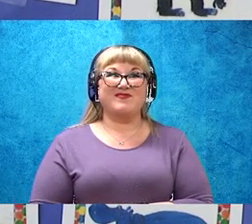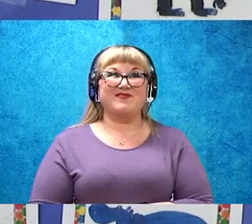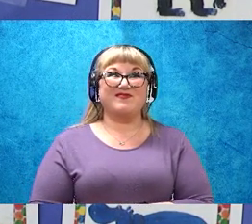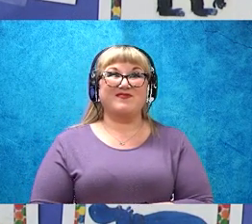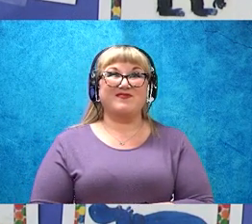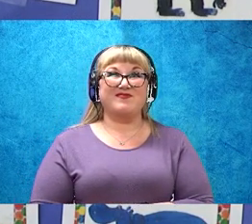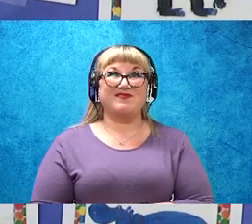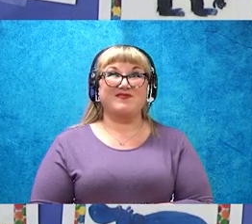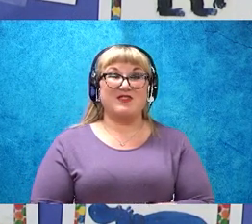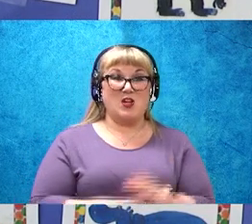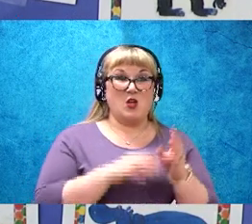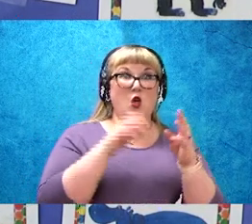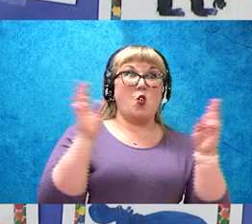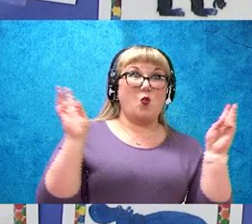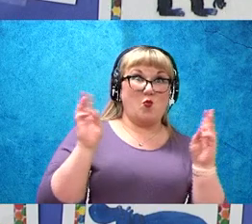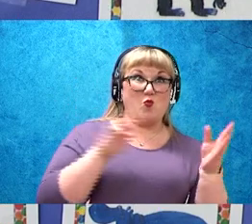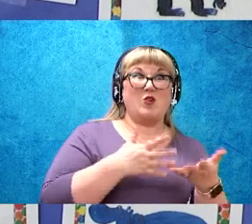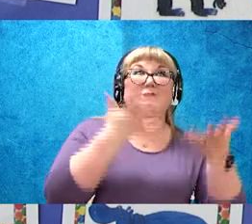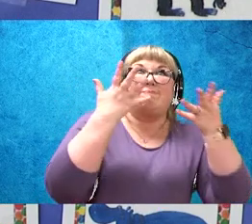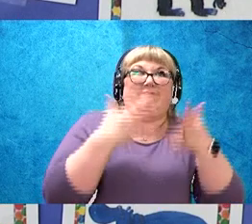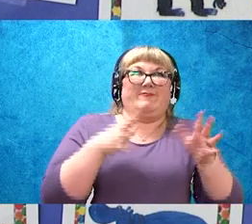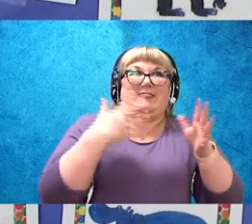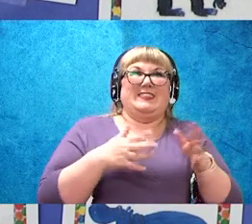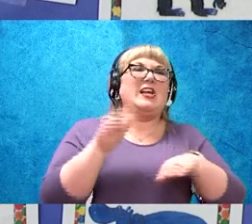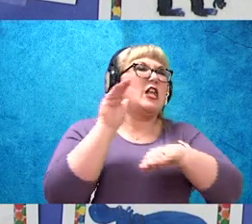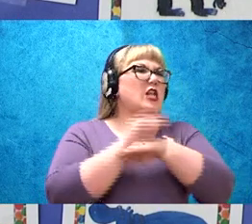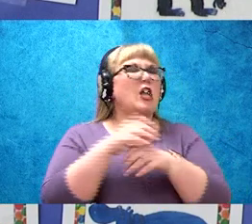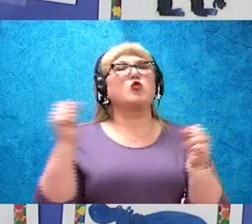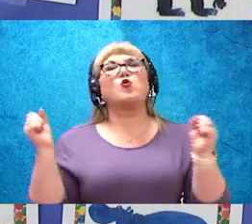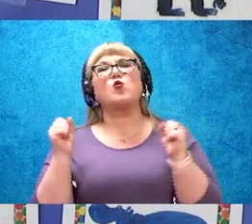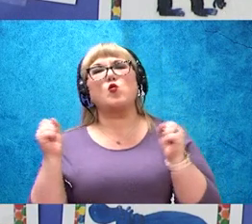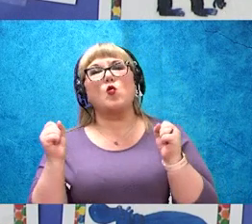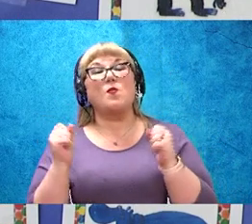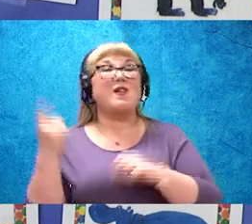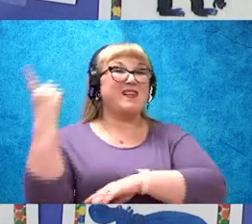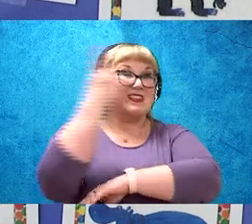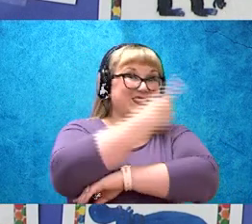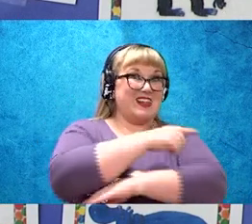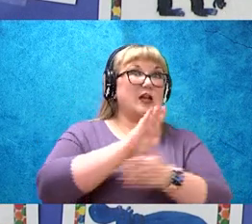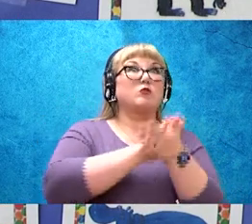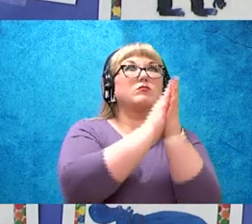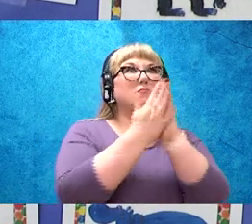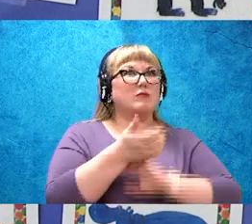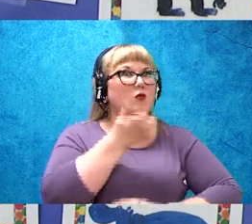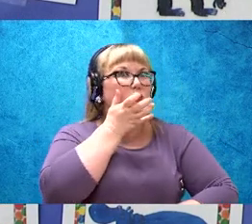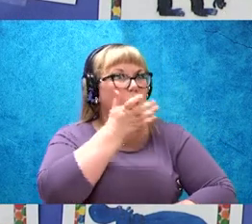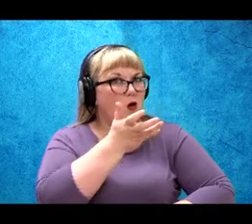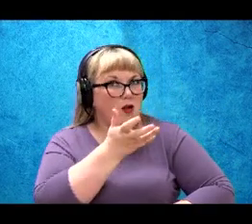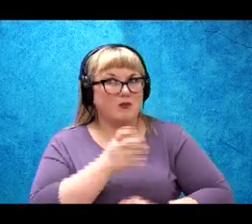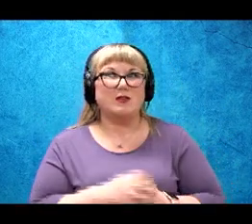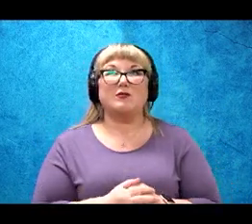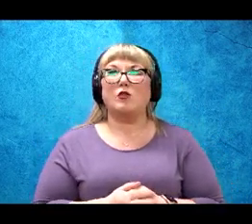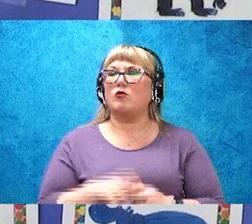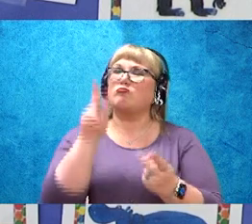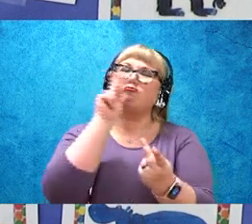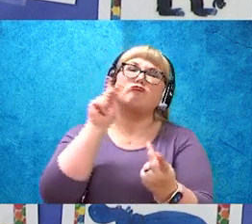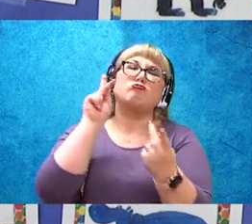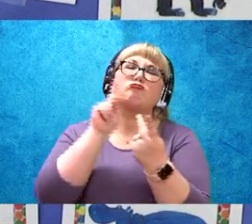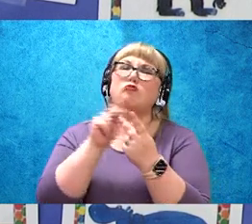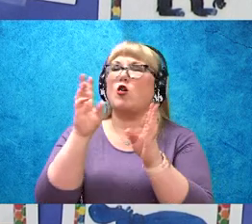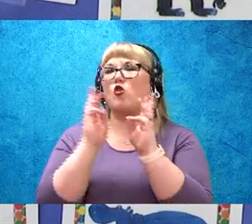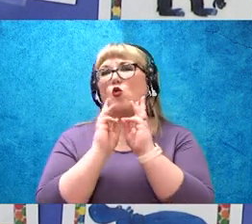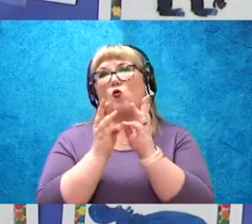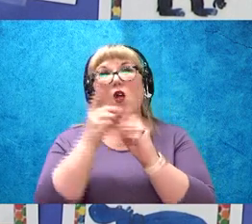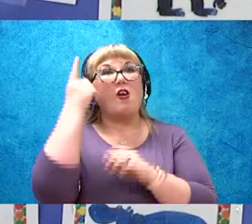As winter ends, nights are still cold, but days are getting warmer. It is perfect weather for